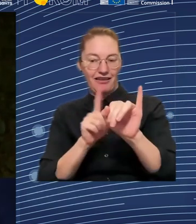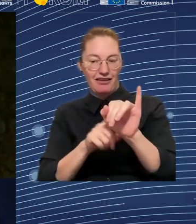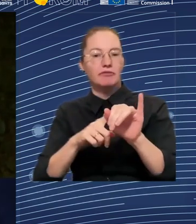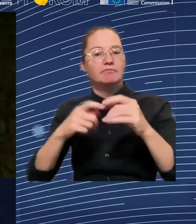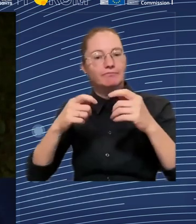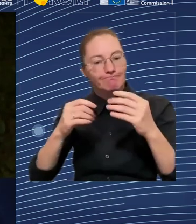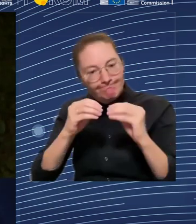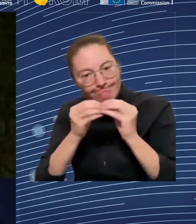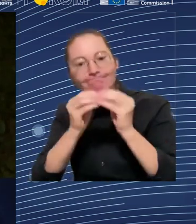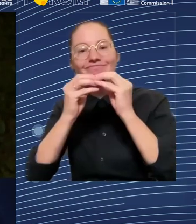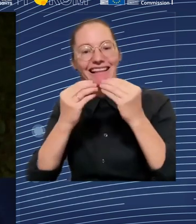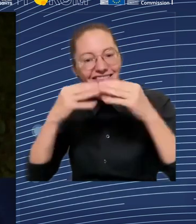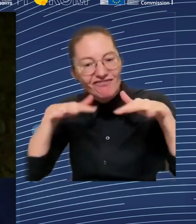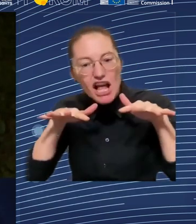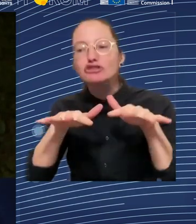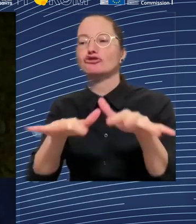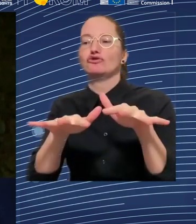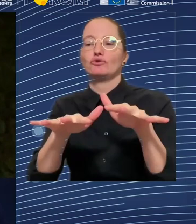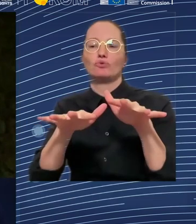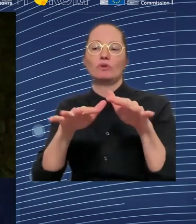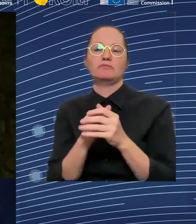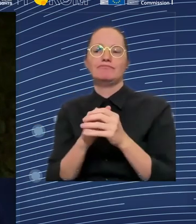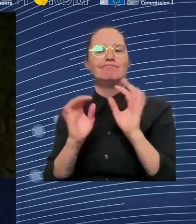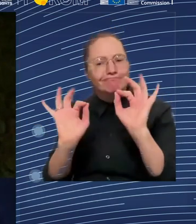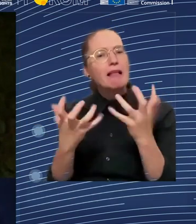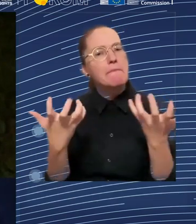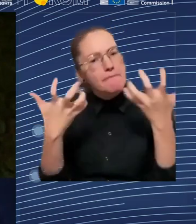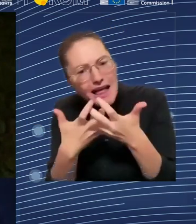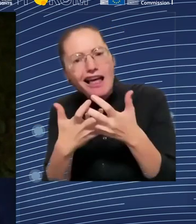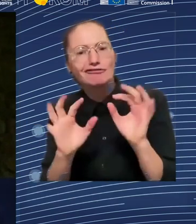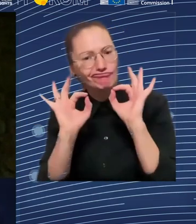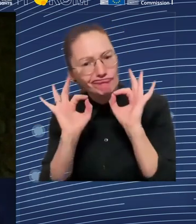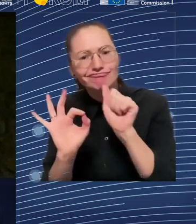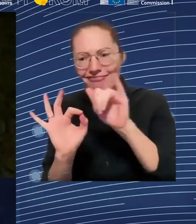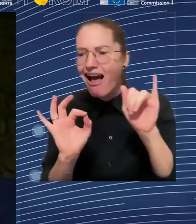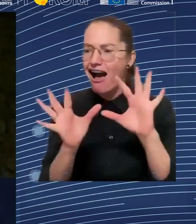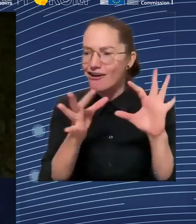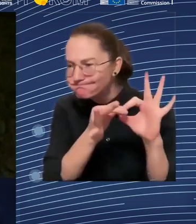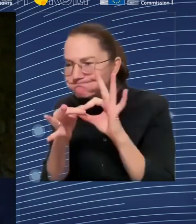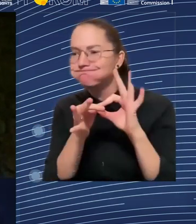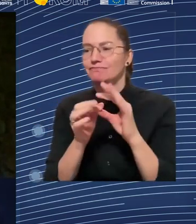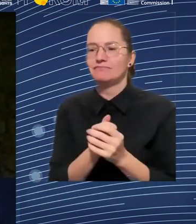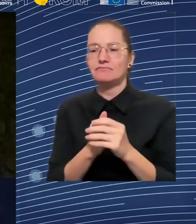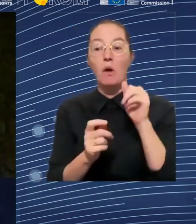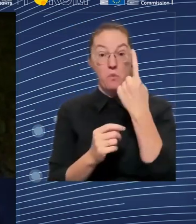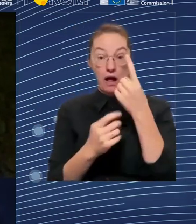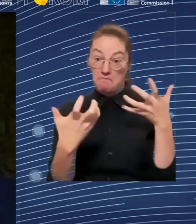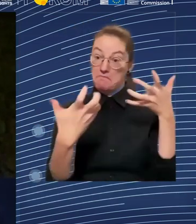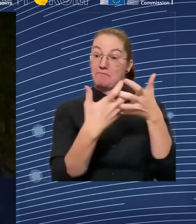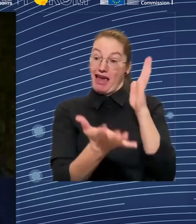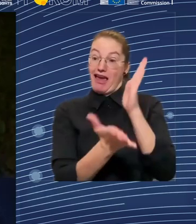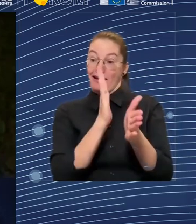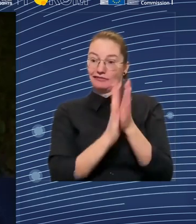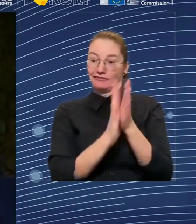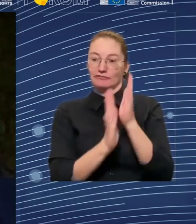I think that that is in its infancy. We've seen some examples. I think there are some examples. But we have to do it. All Europe